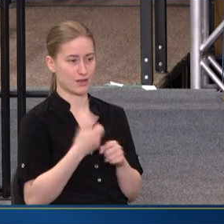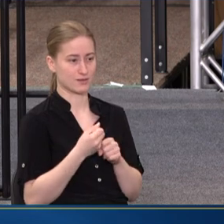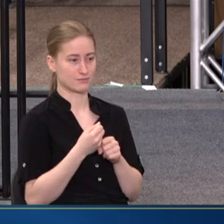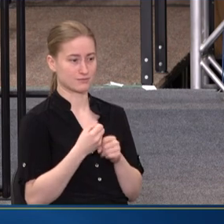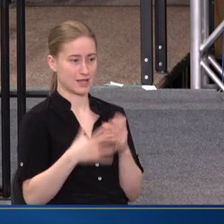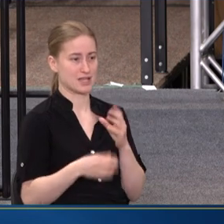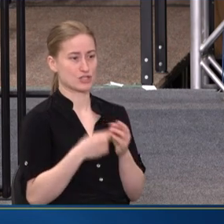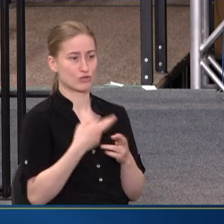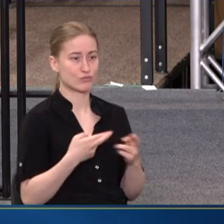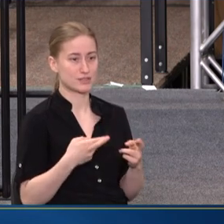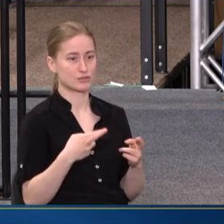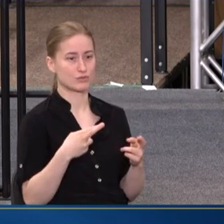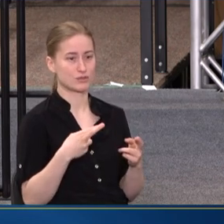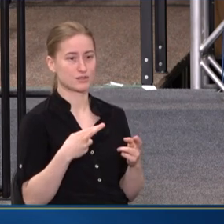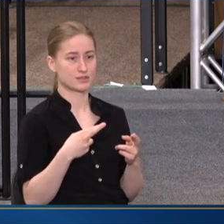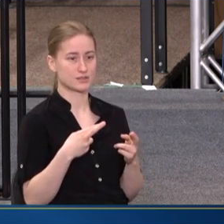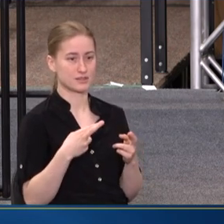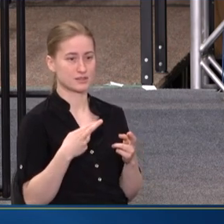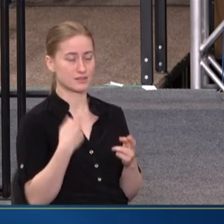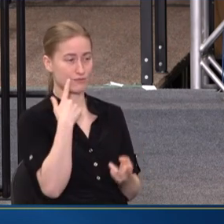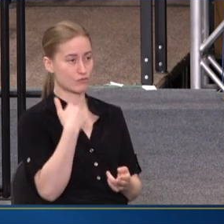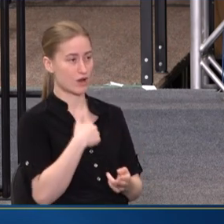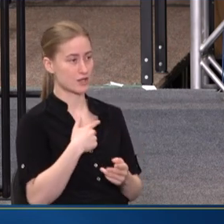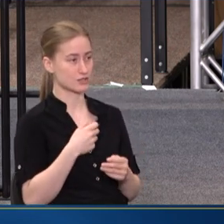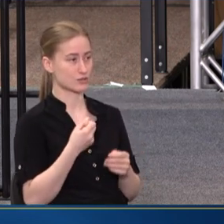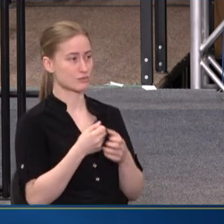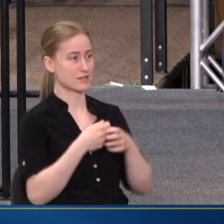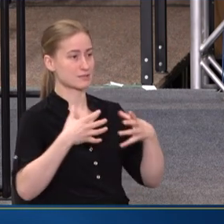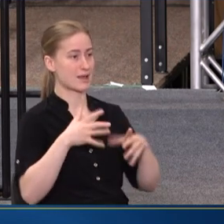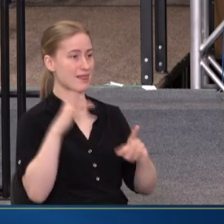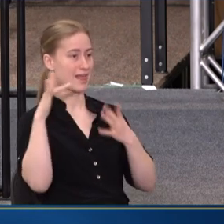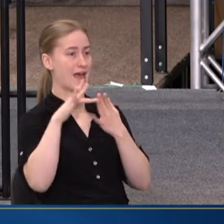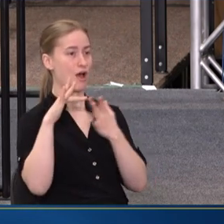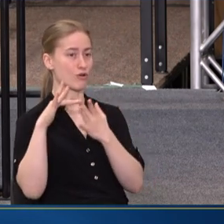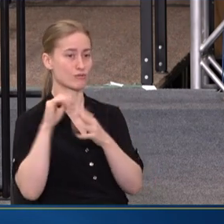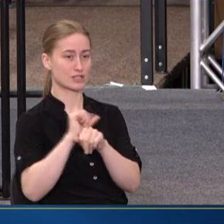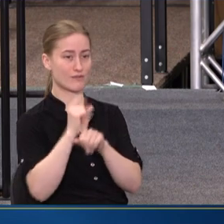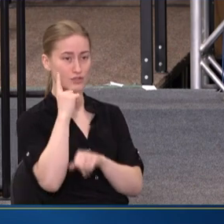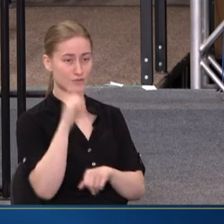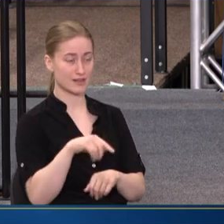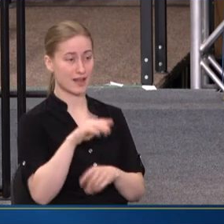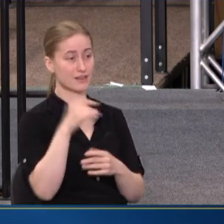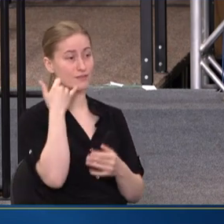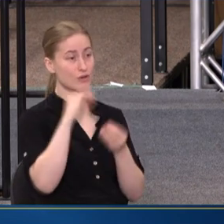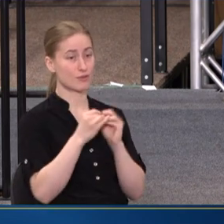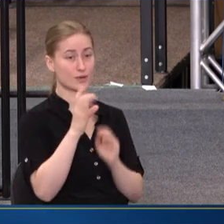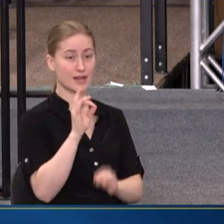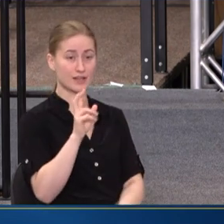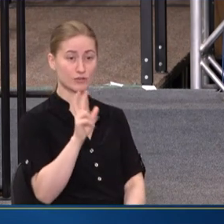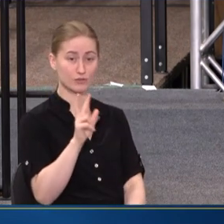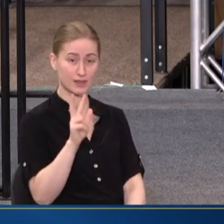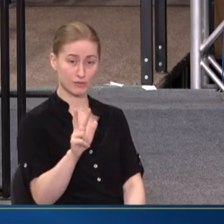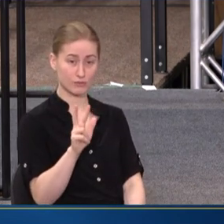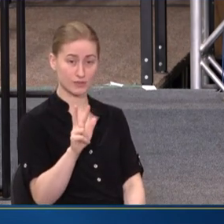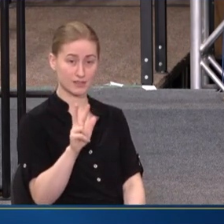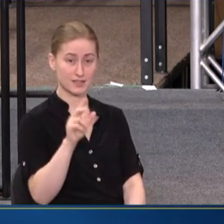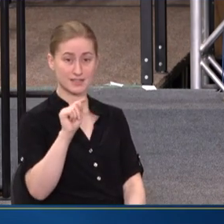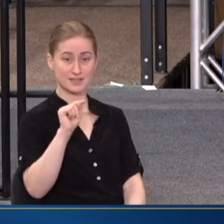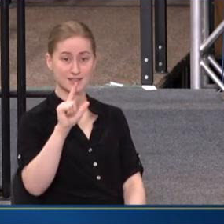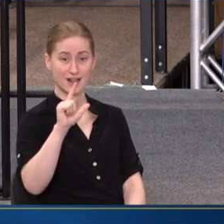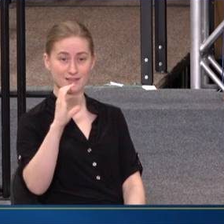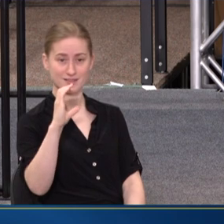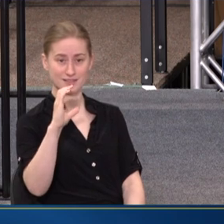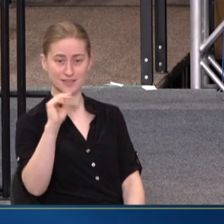RESOURCES IN THE OMNIBUS TO EXPAND OUR OUTREACH EFFORTS ON THAT. THE PHONE NUMBER IS 833-TLC